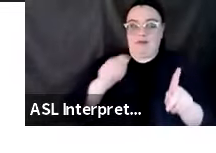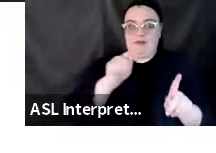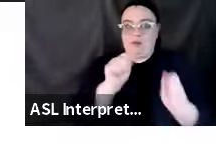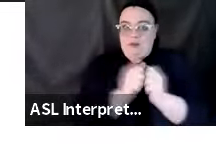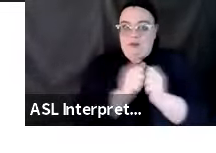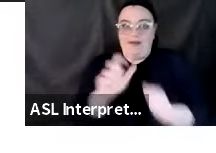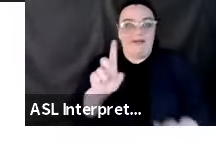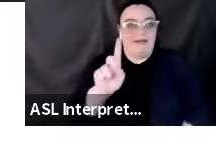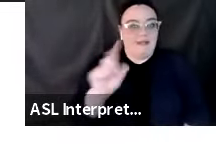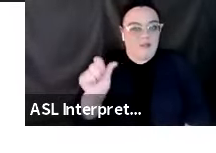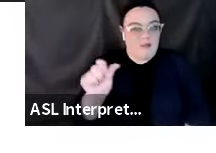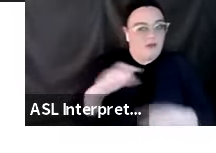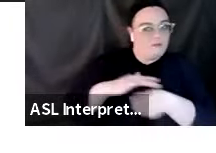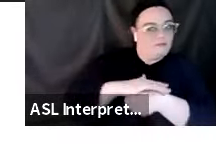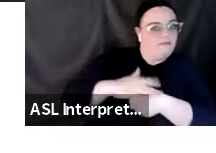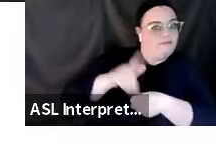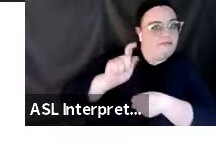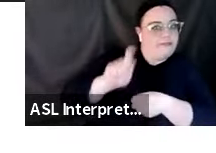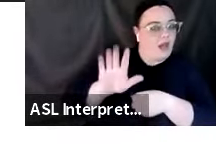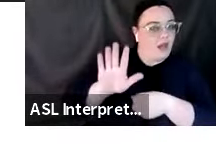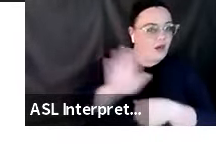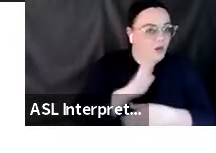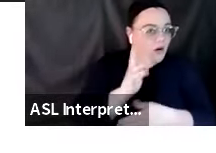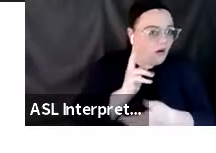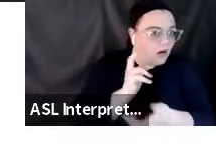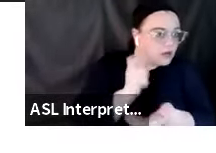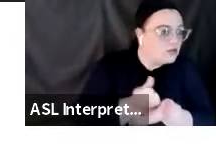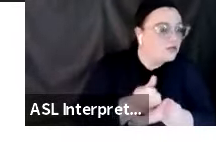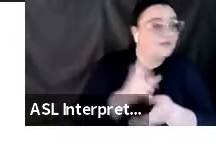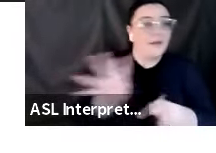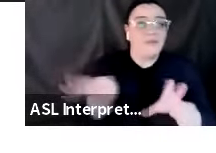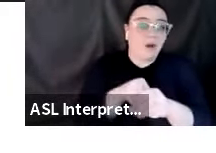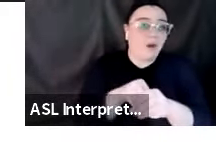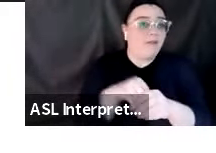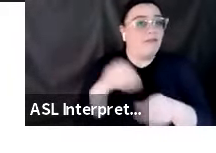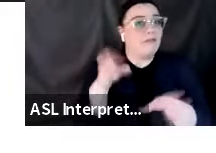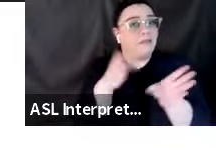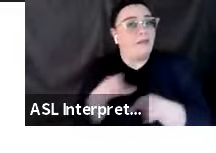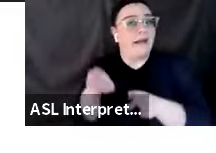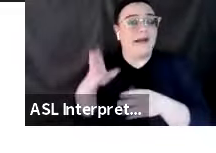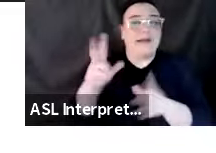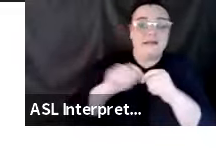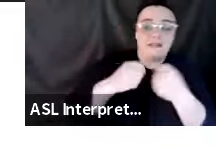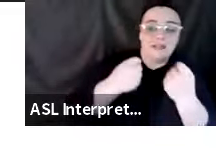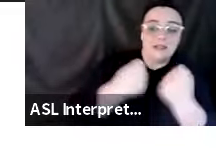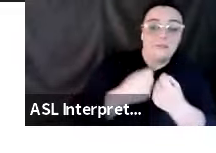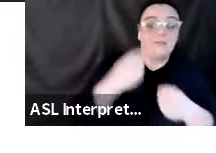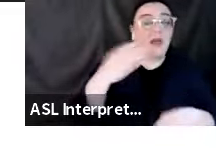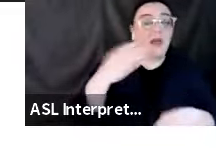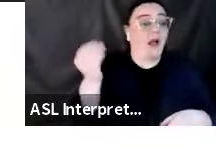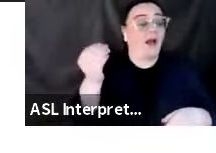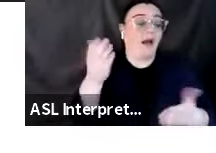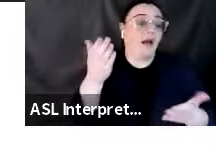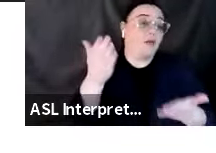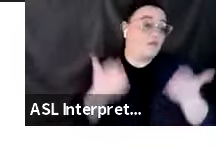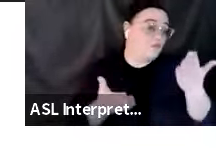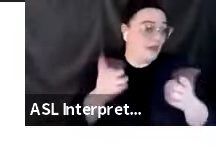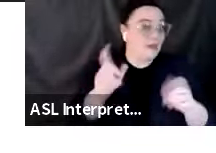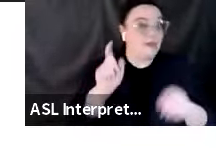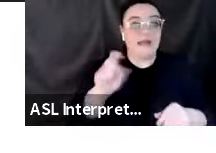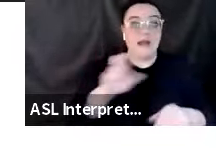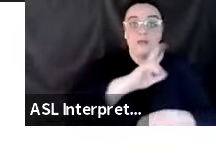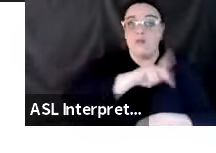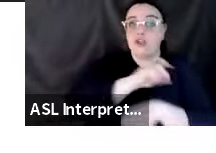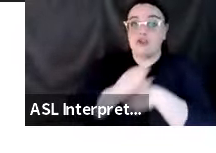disabilities that can be part of your planning team, and may also have personal support teams